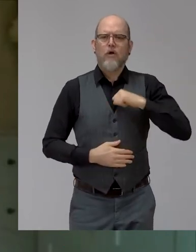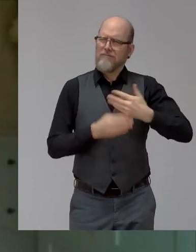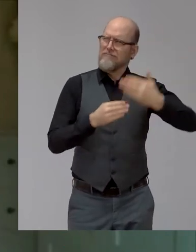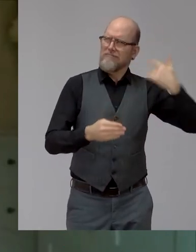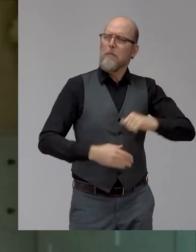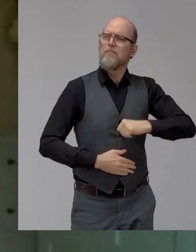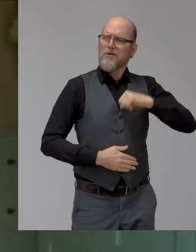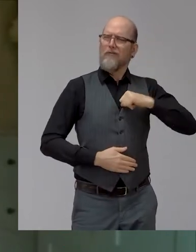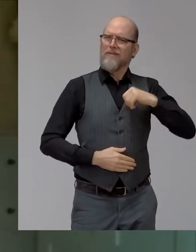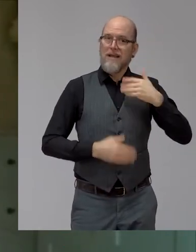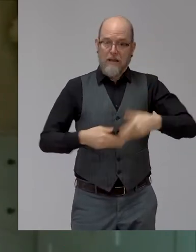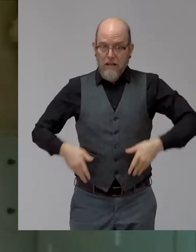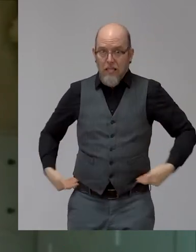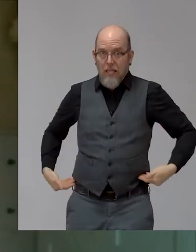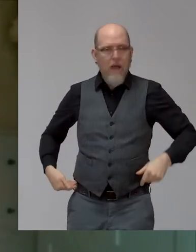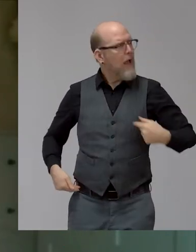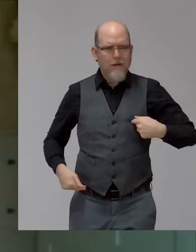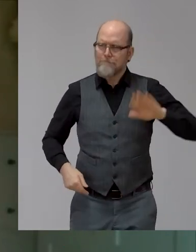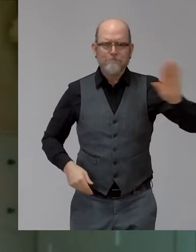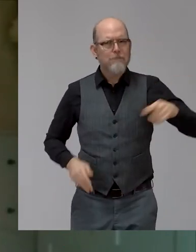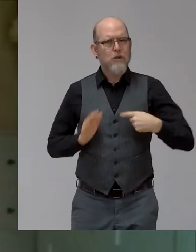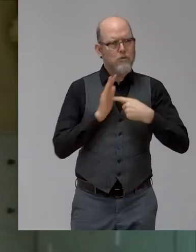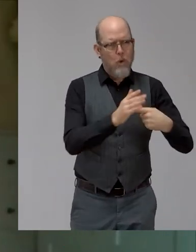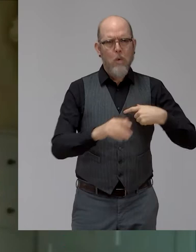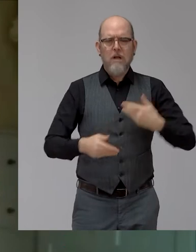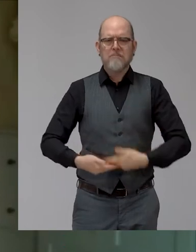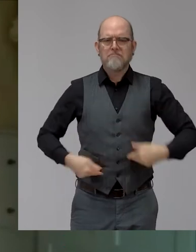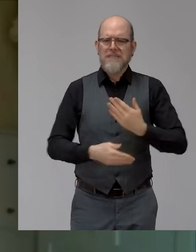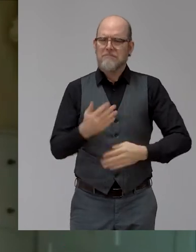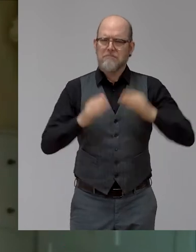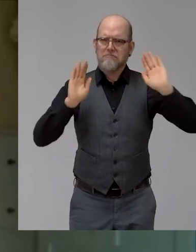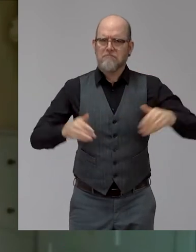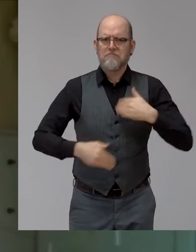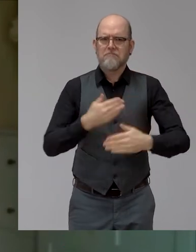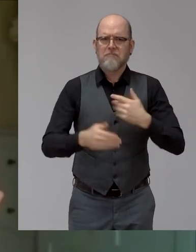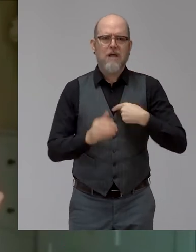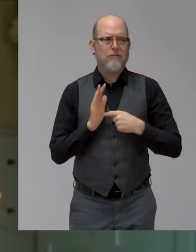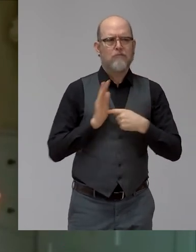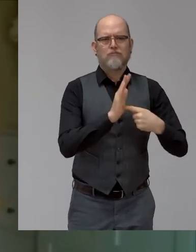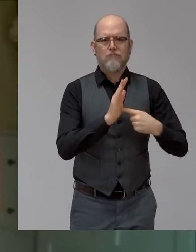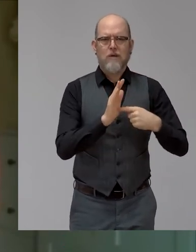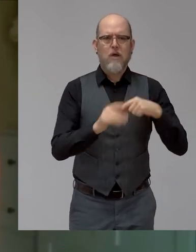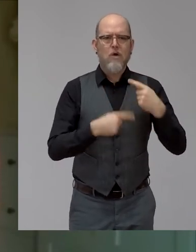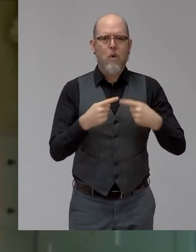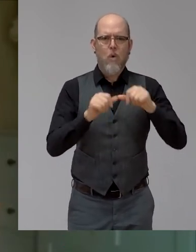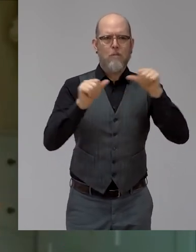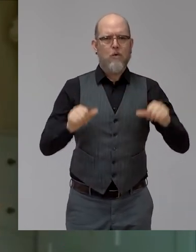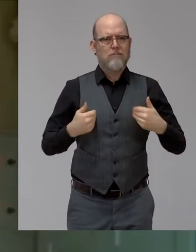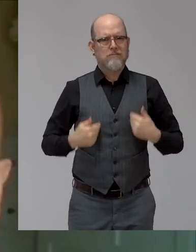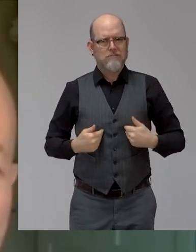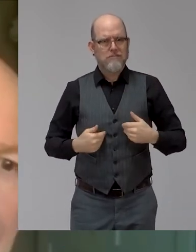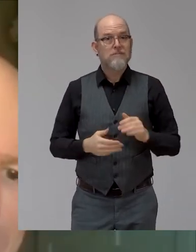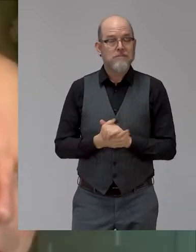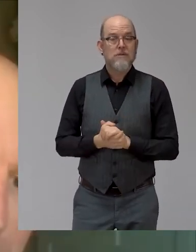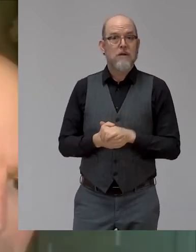set an example to them. So, and not just them, to my staff, my company, but my other priority had to be